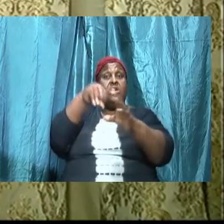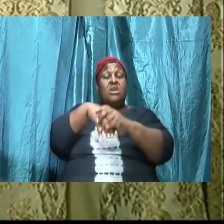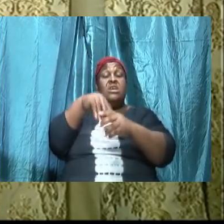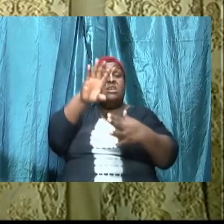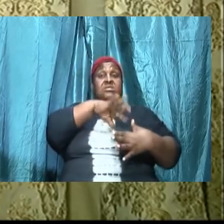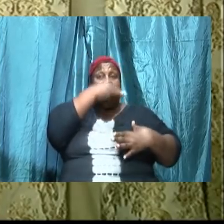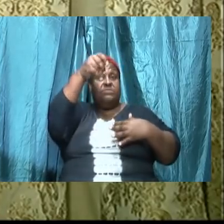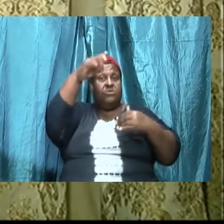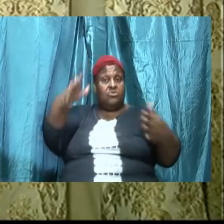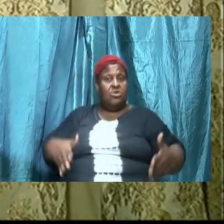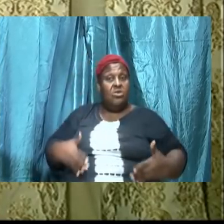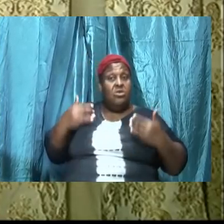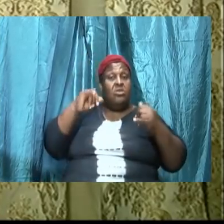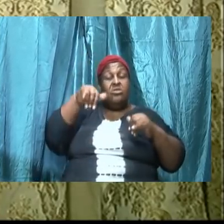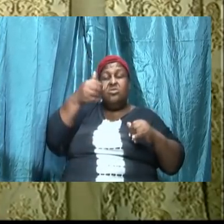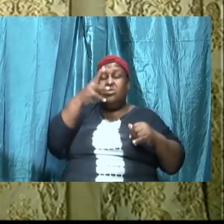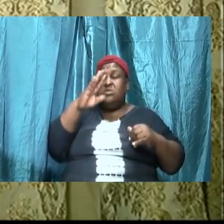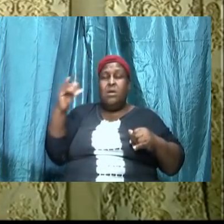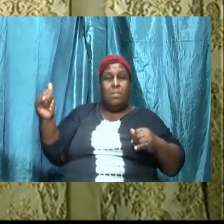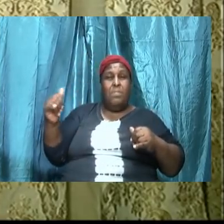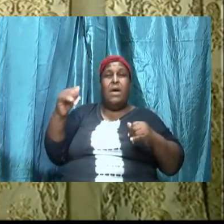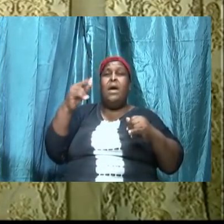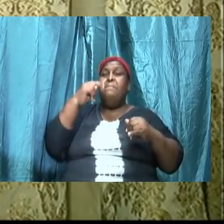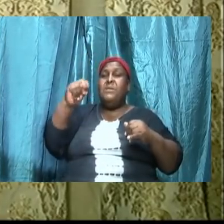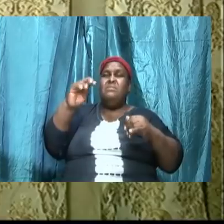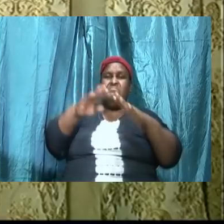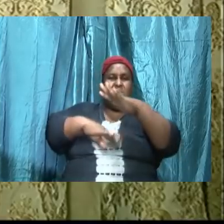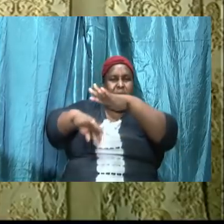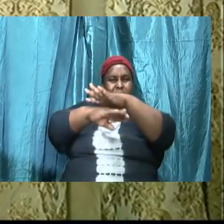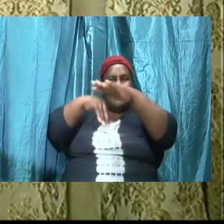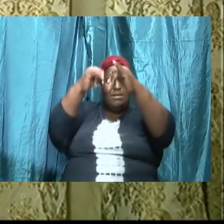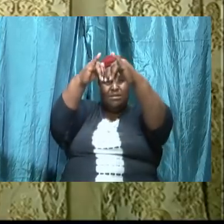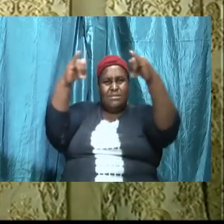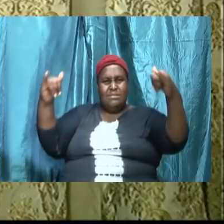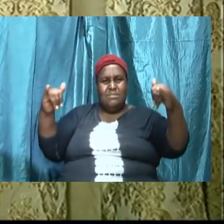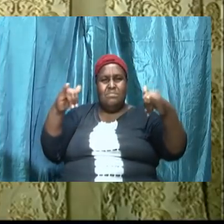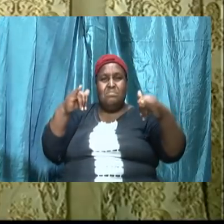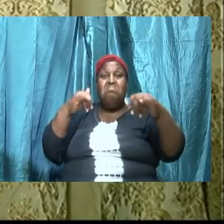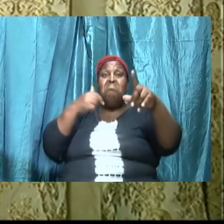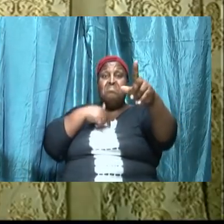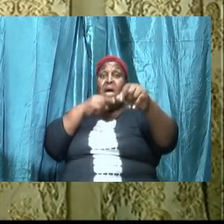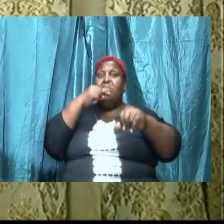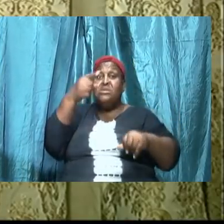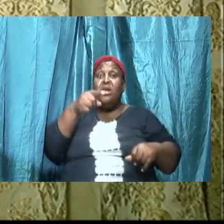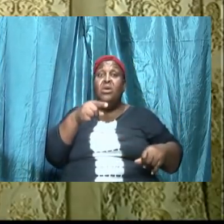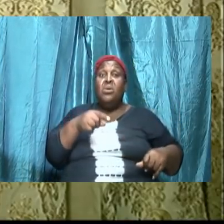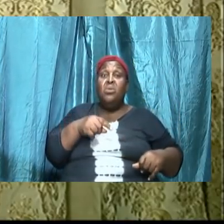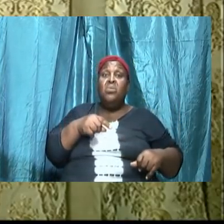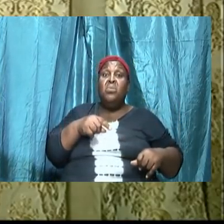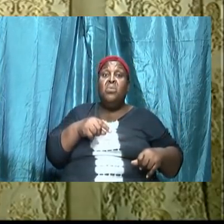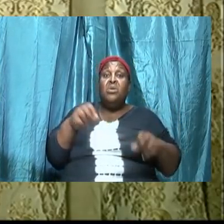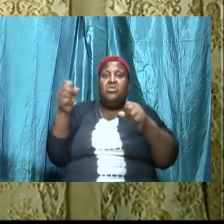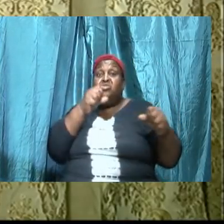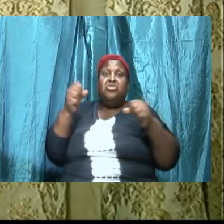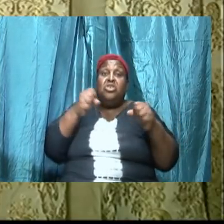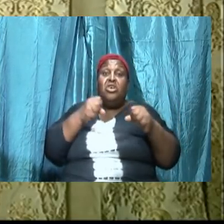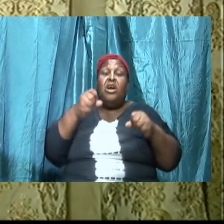by being under the tent I am telling you wake up you're sadly mistaken